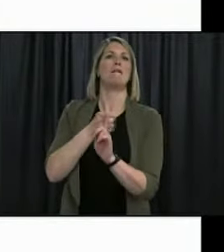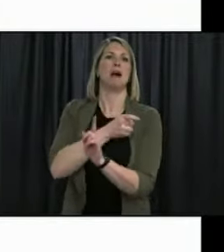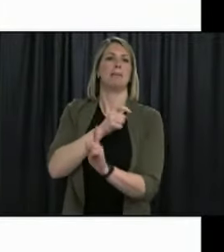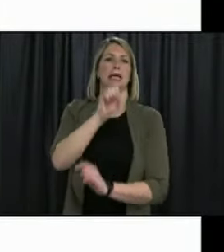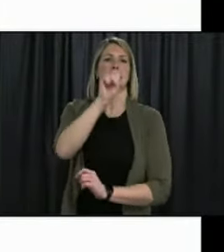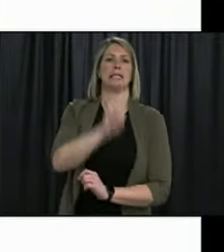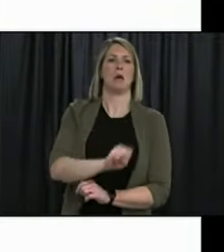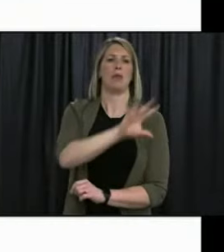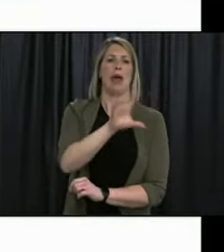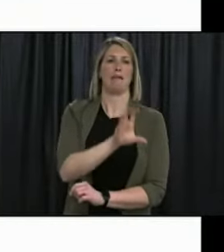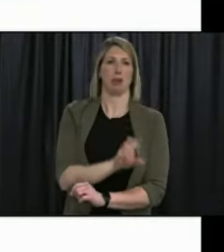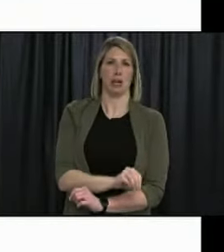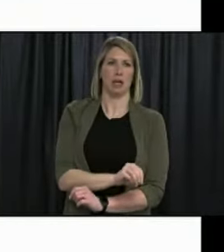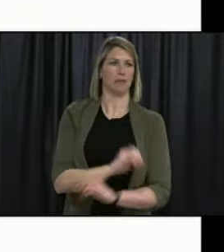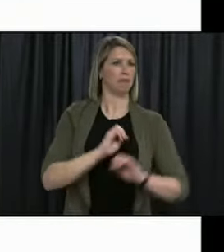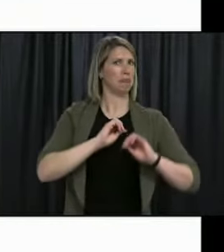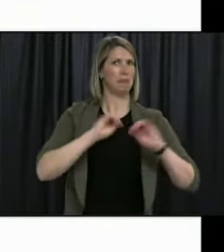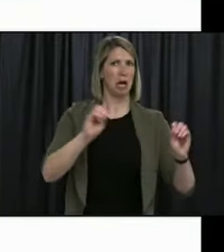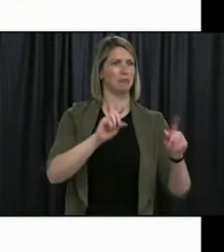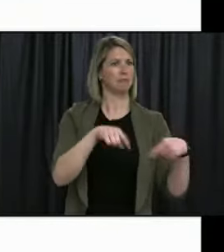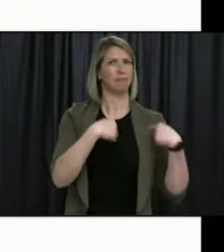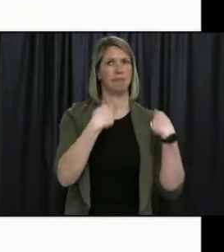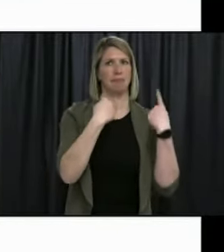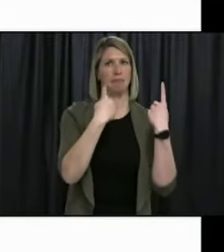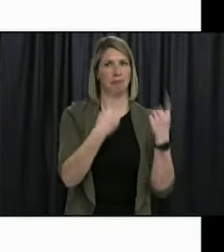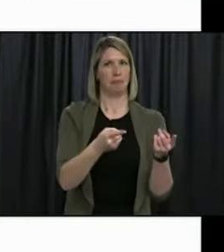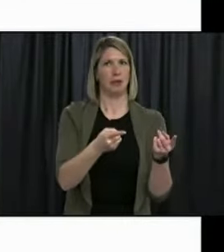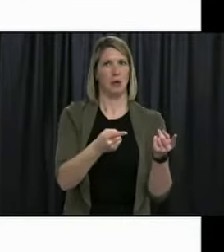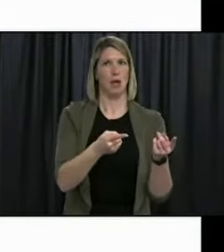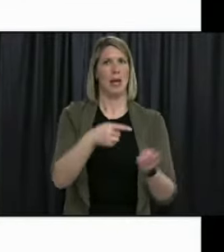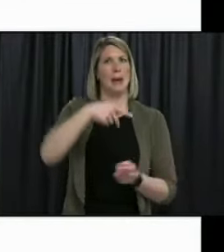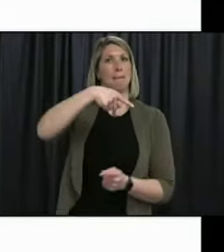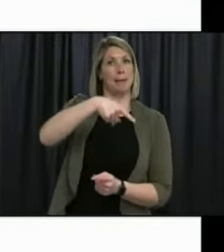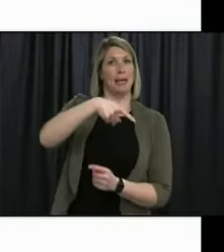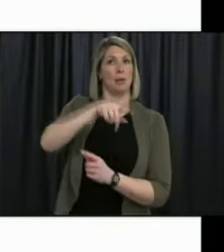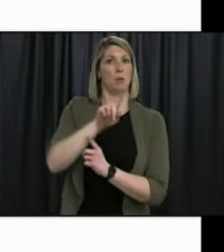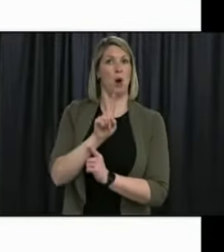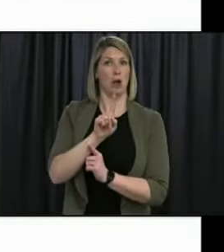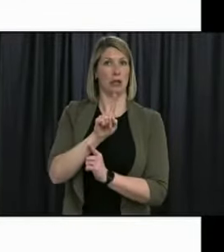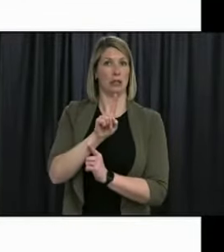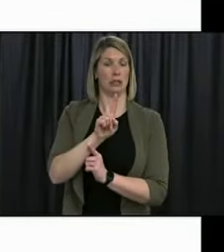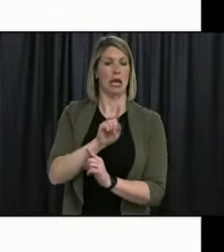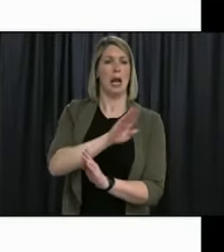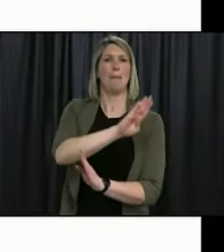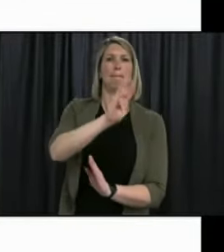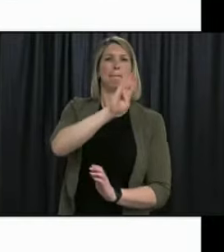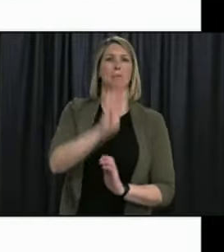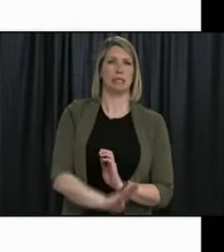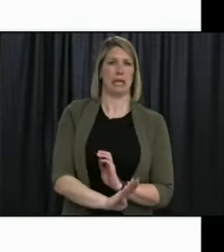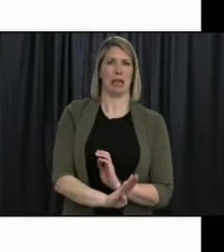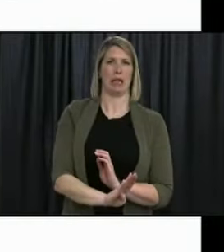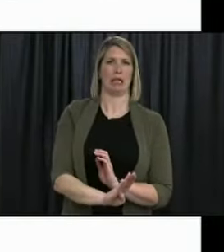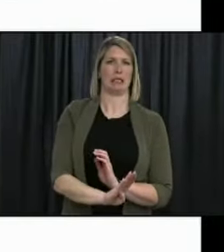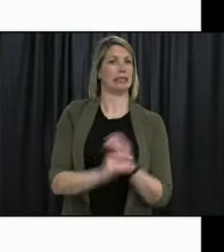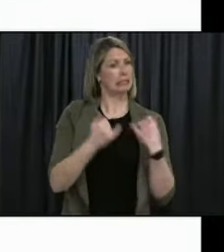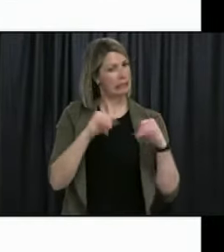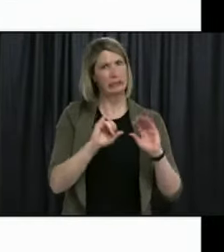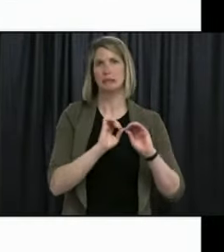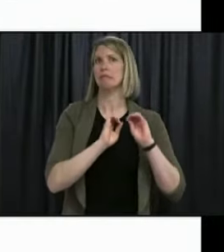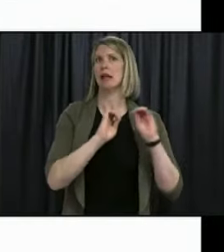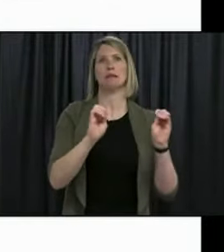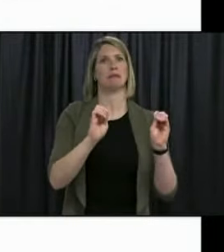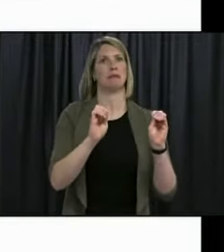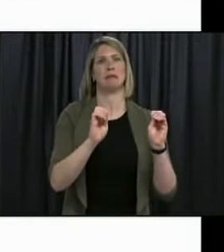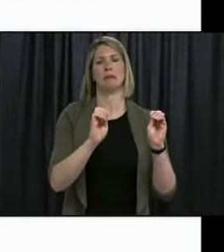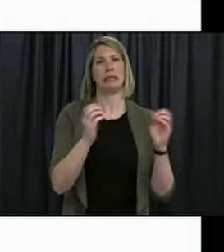But as Dr. Fitzgerald and others have mentioned and we all know by now the outbreak that occurred in February was